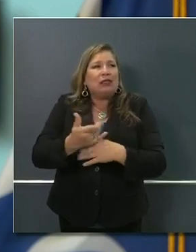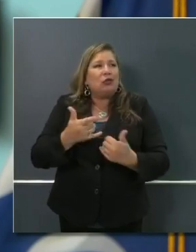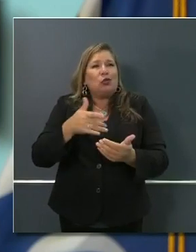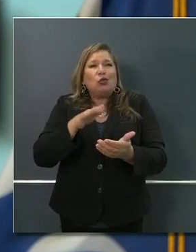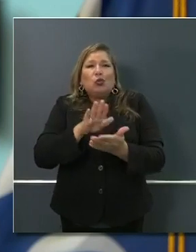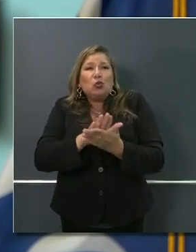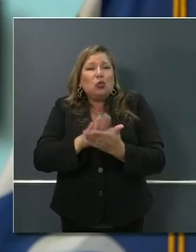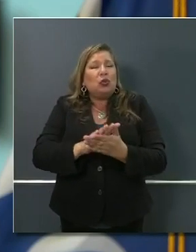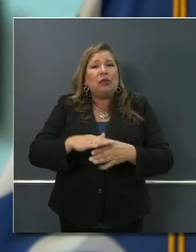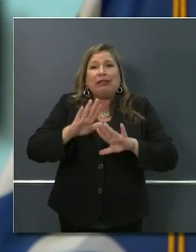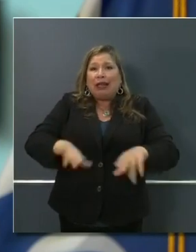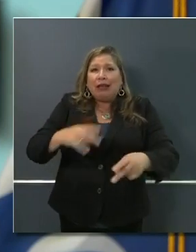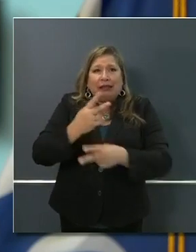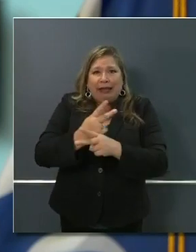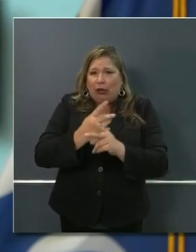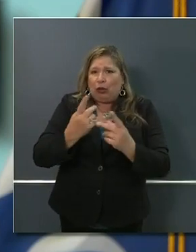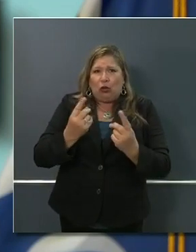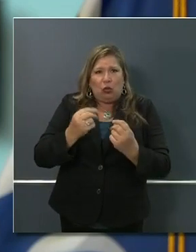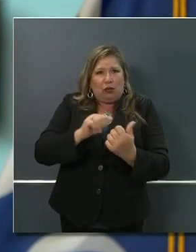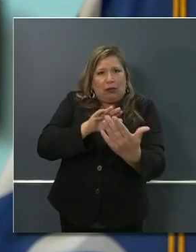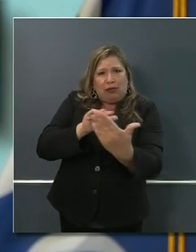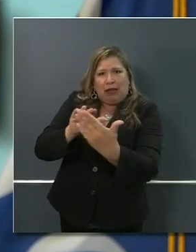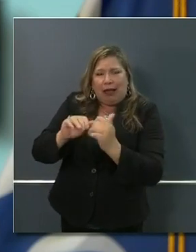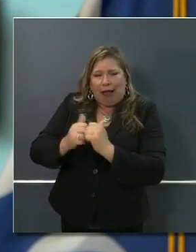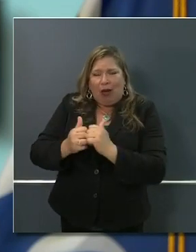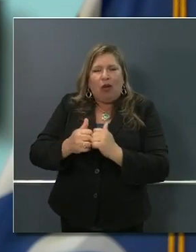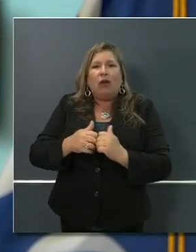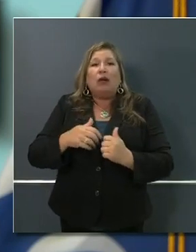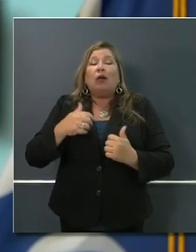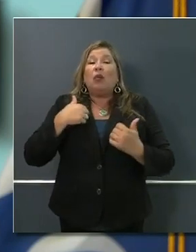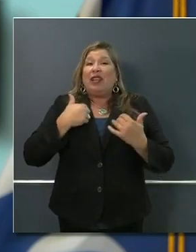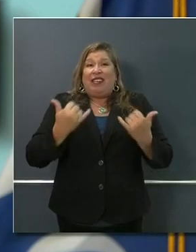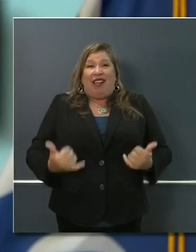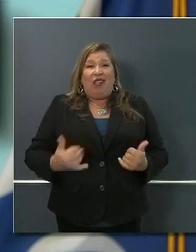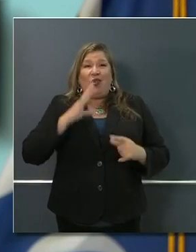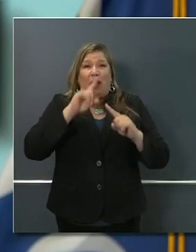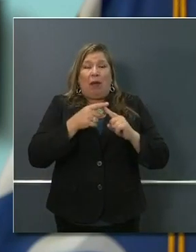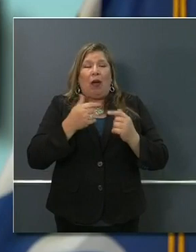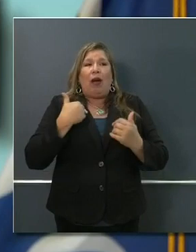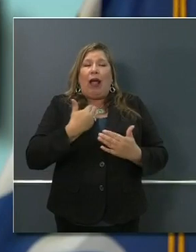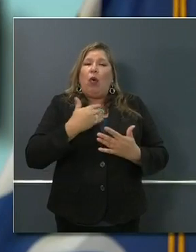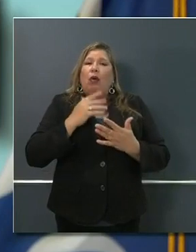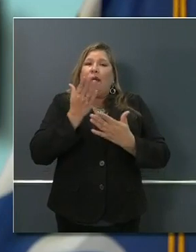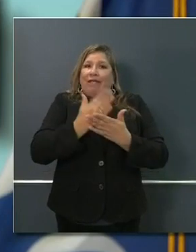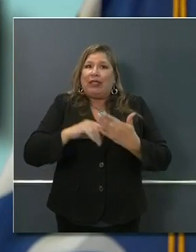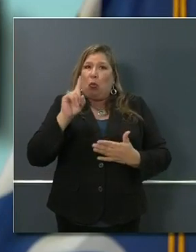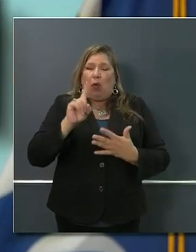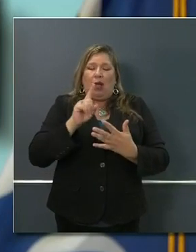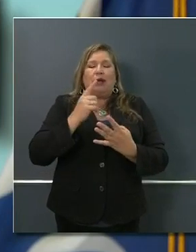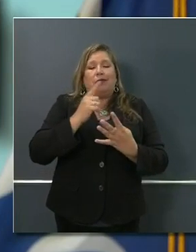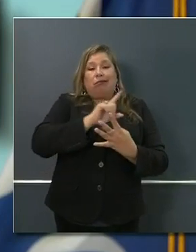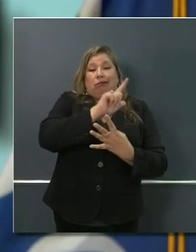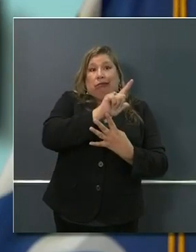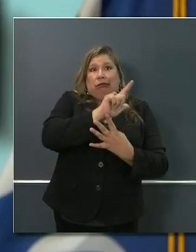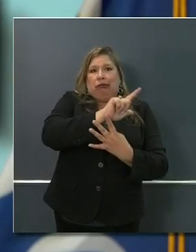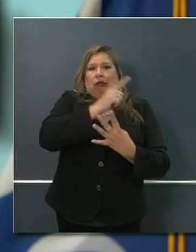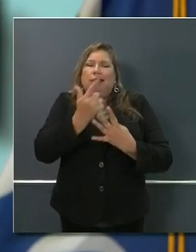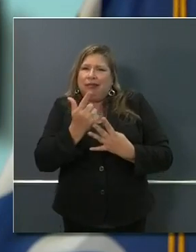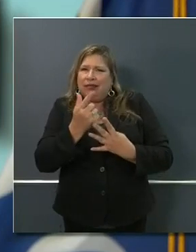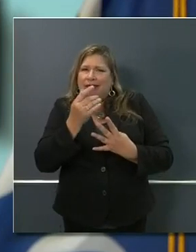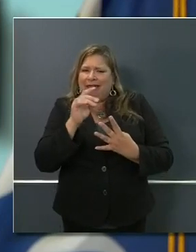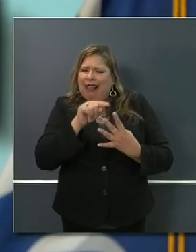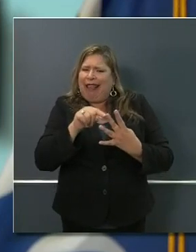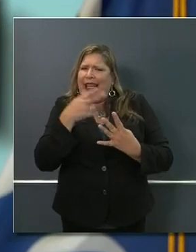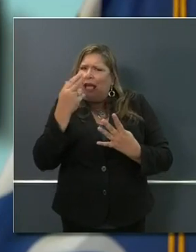from this phase that we define as phase one into phase two in a matter of weeks, not months. And we talked about